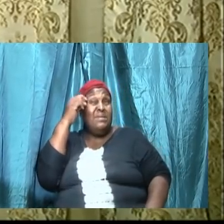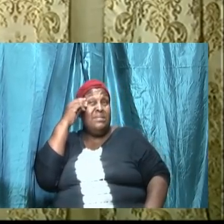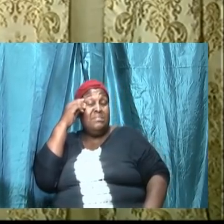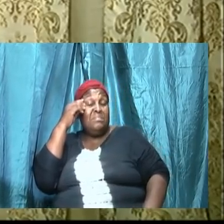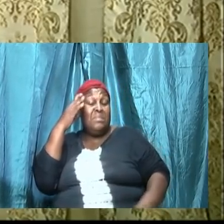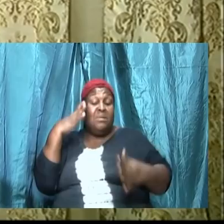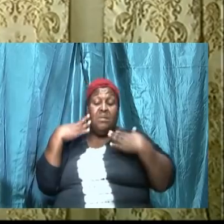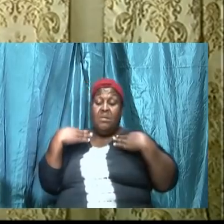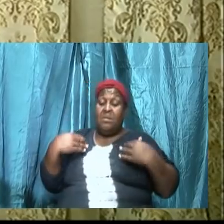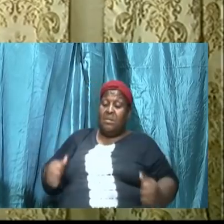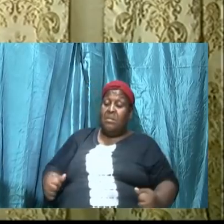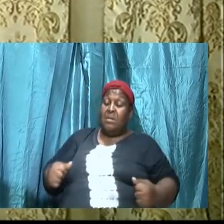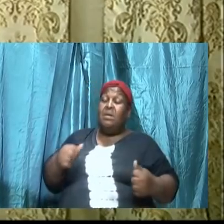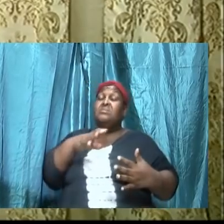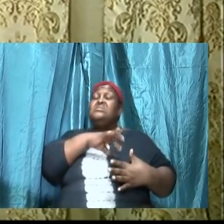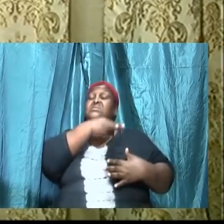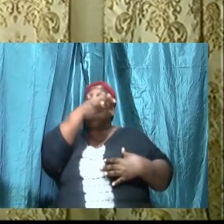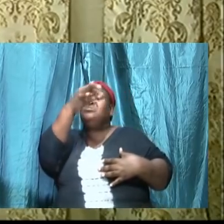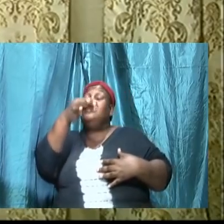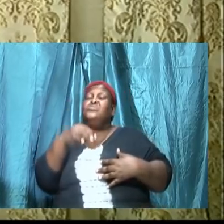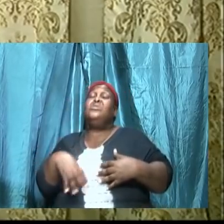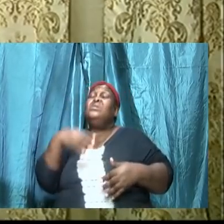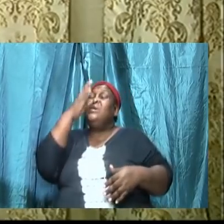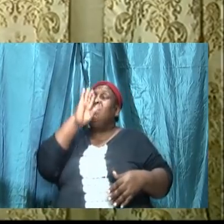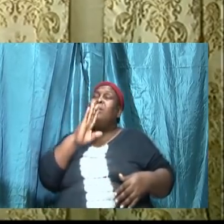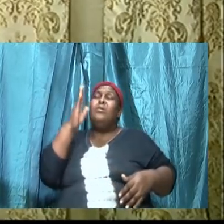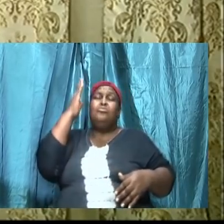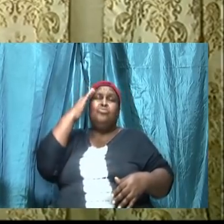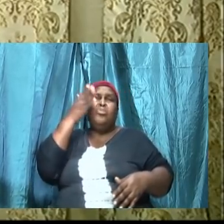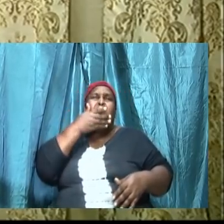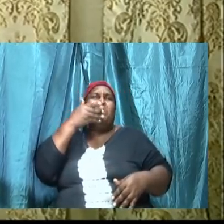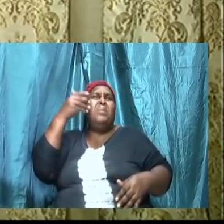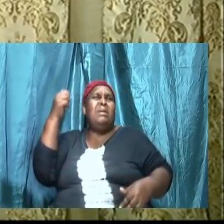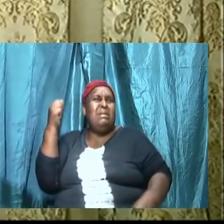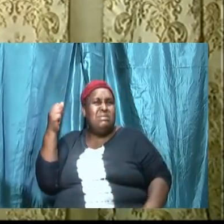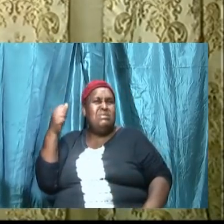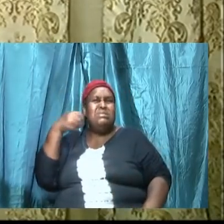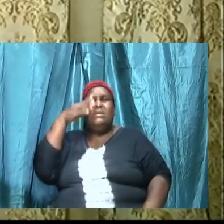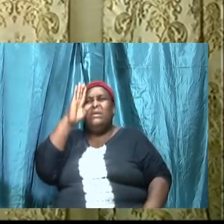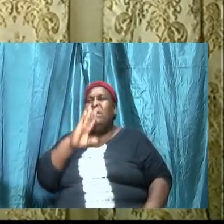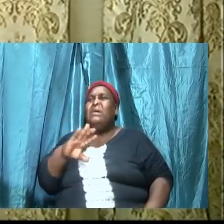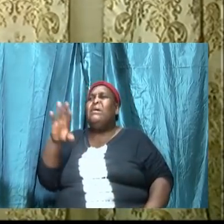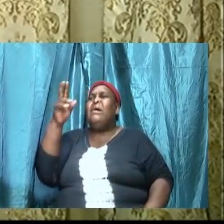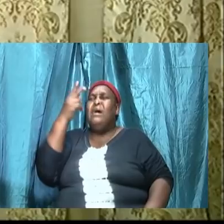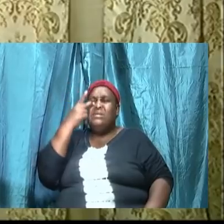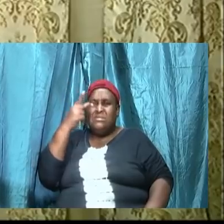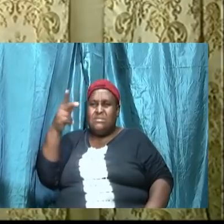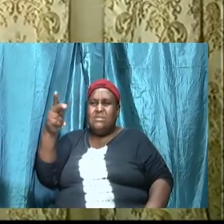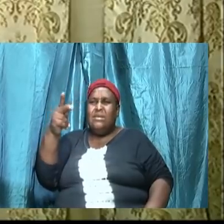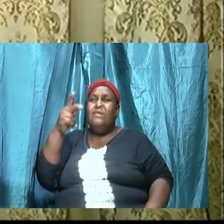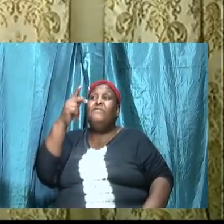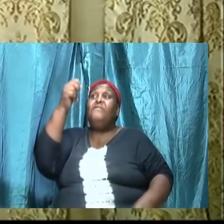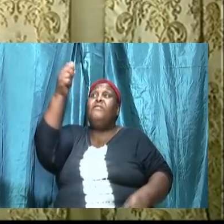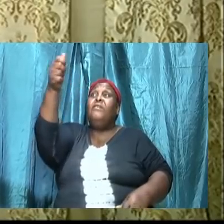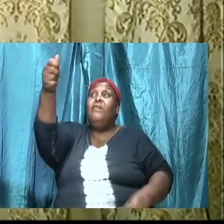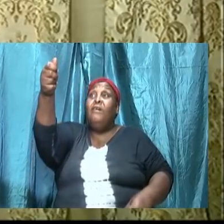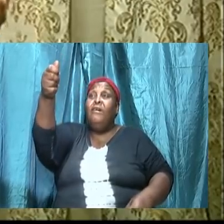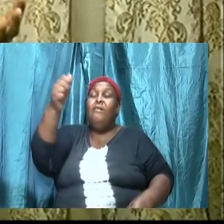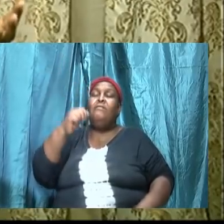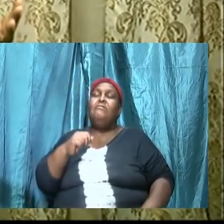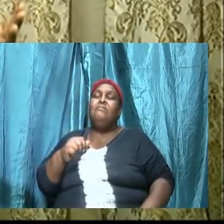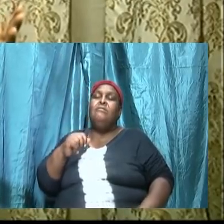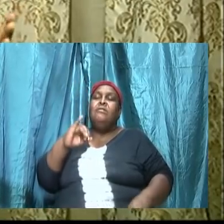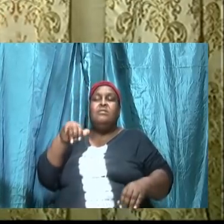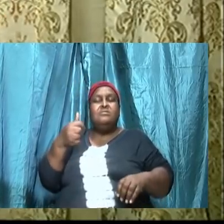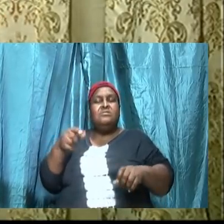can affect our spiritual health. God knows best. God sees where and so just